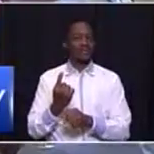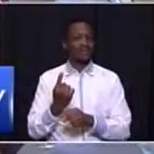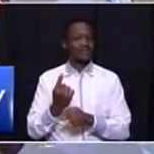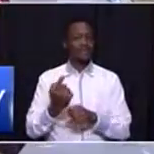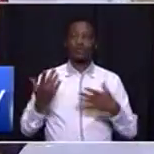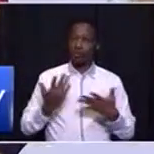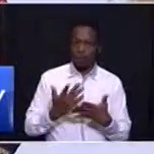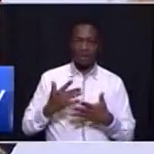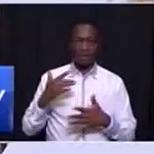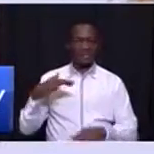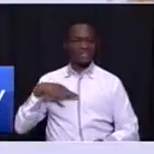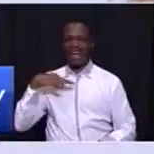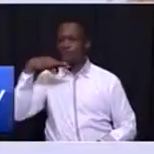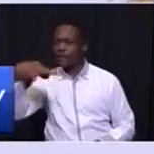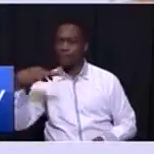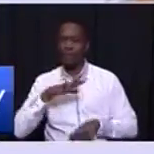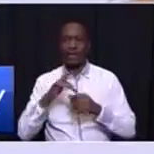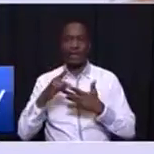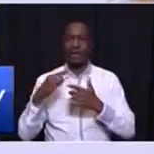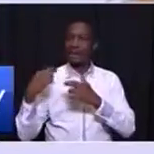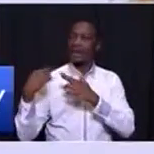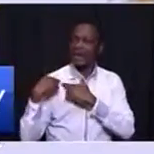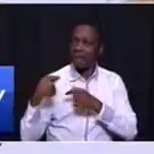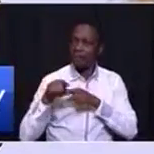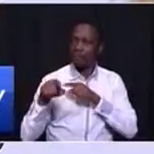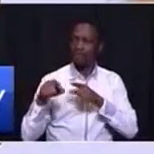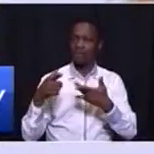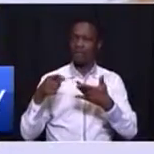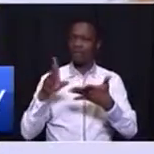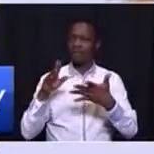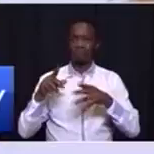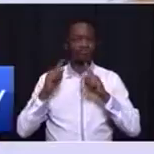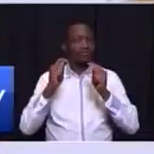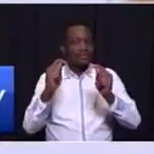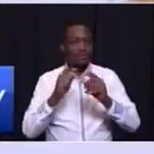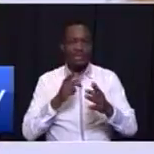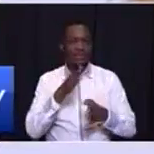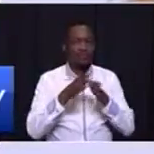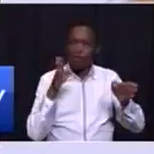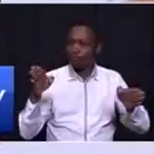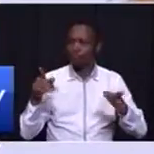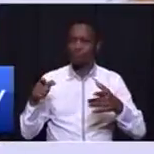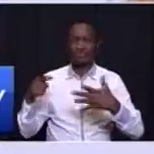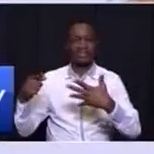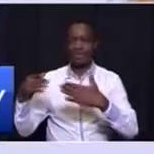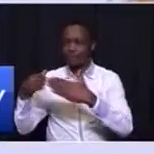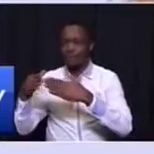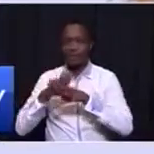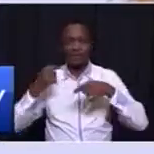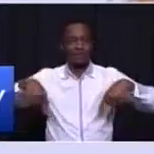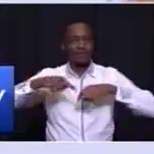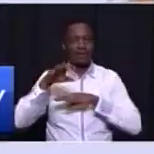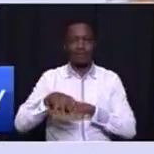and reliable public transport that reaches every corner of our province, where there is no